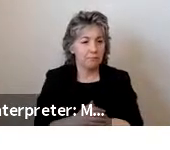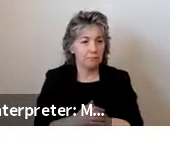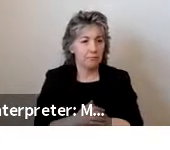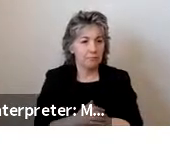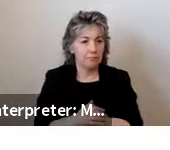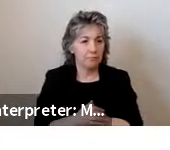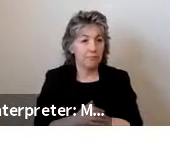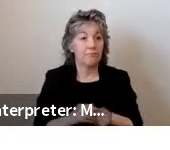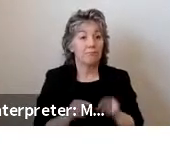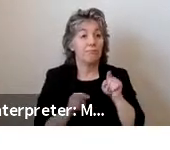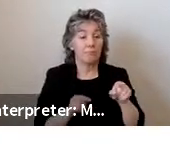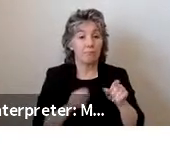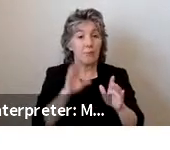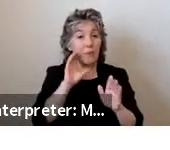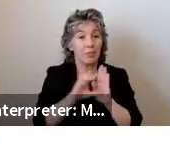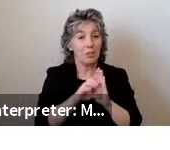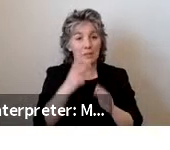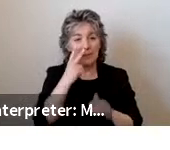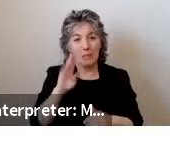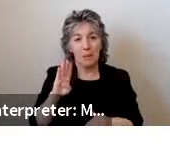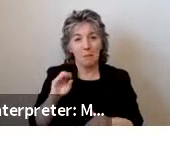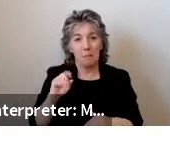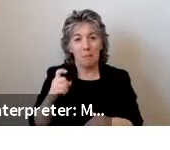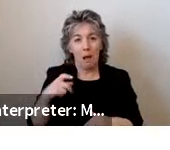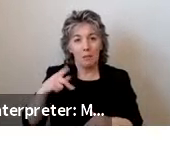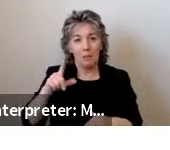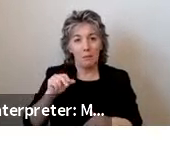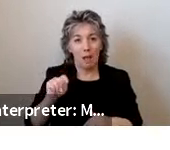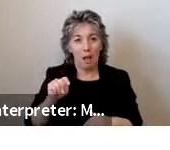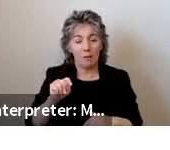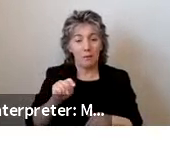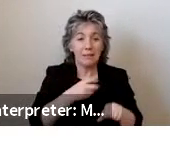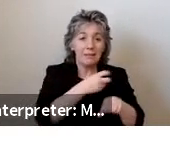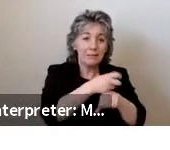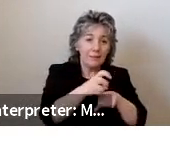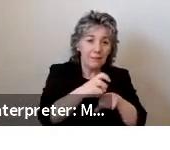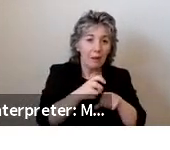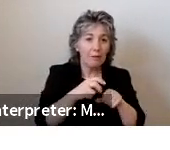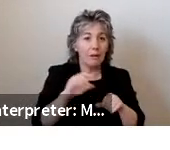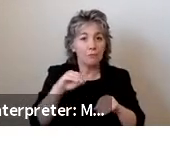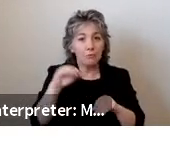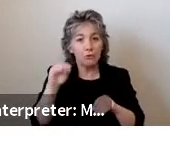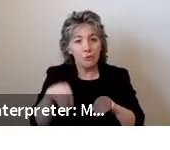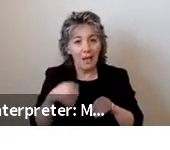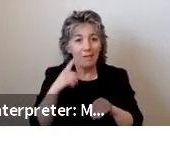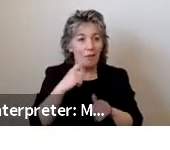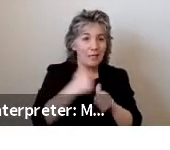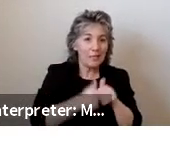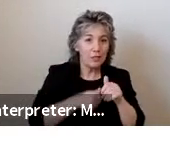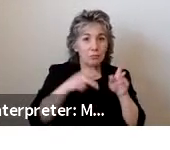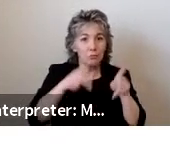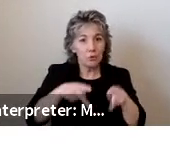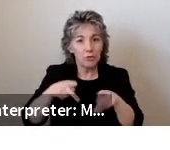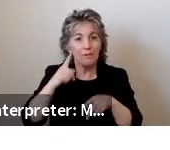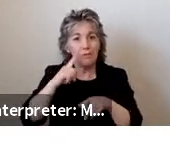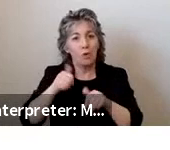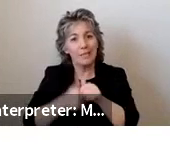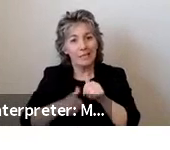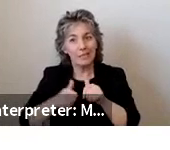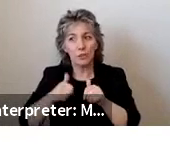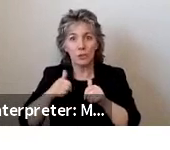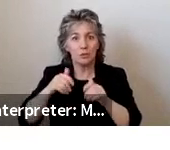The figure in this slide shows a box plot of the difficulty ratings for different user groups for each of the ramp conditions. Now I know it looks